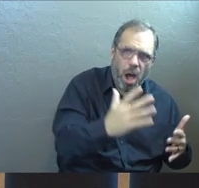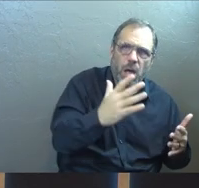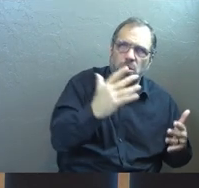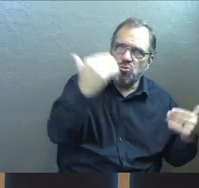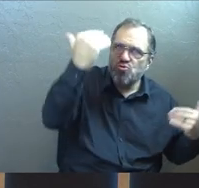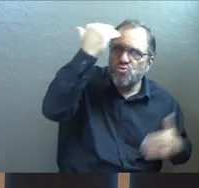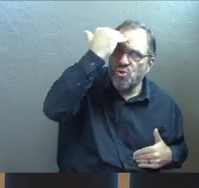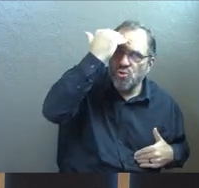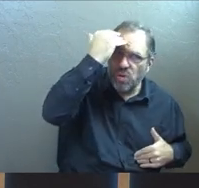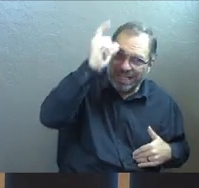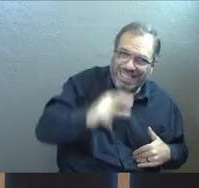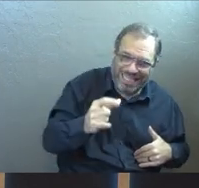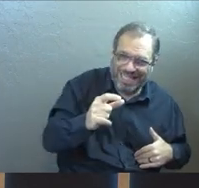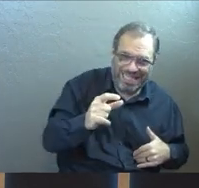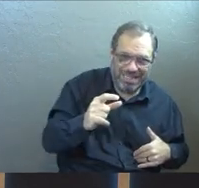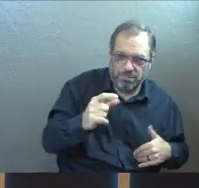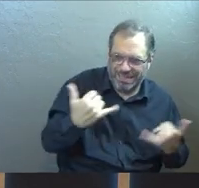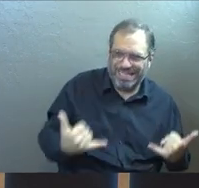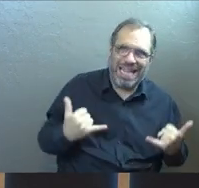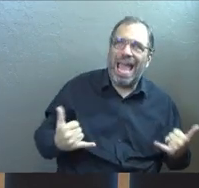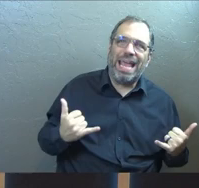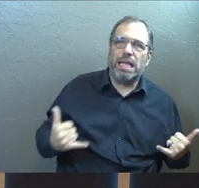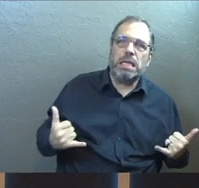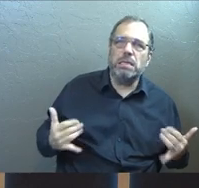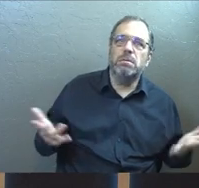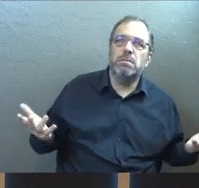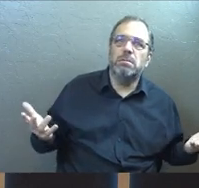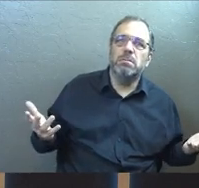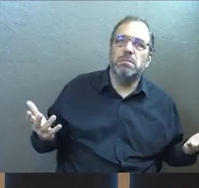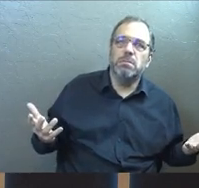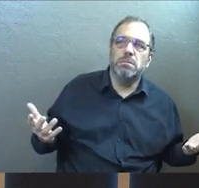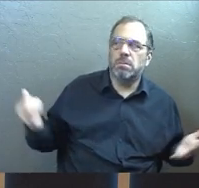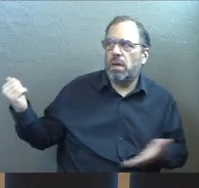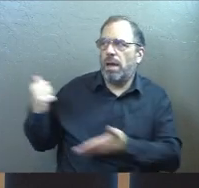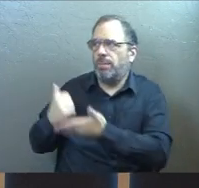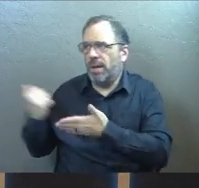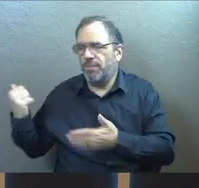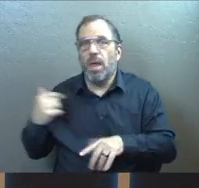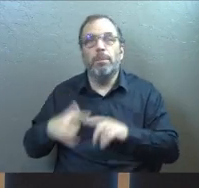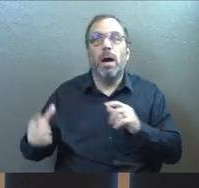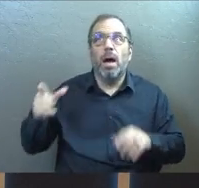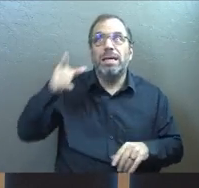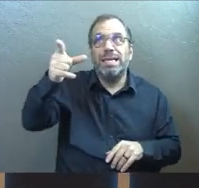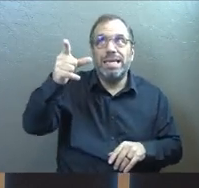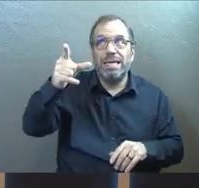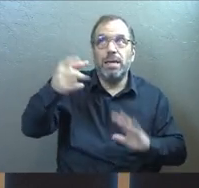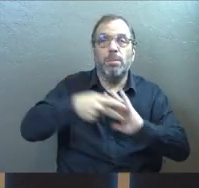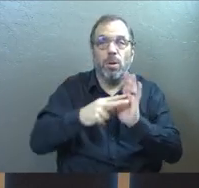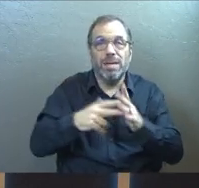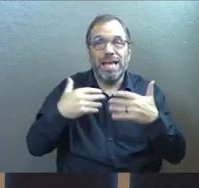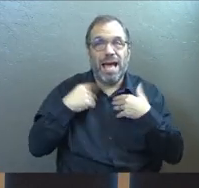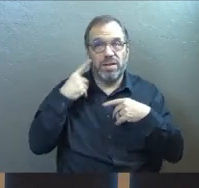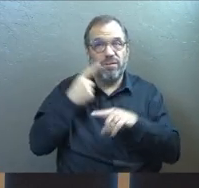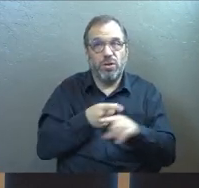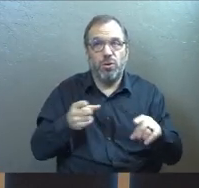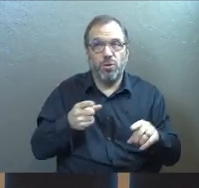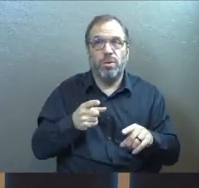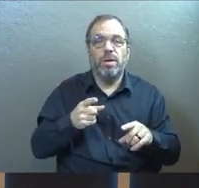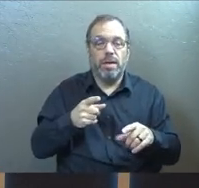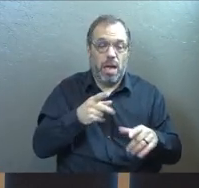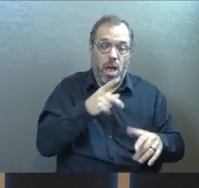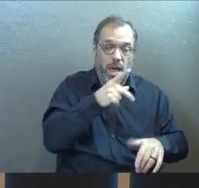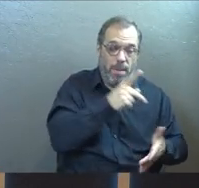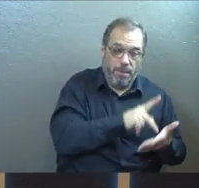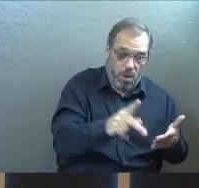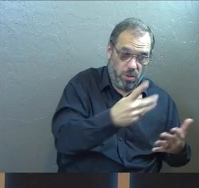knew we would need 2,000 years later. God has a purpose in your prison. He had a purpose in